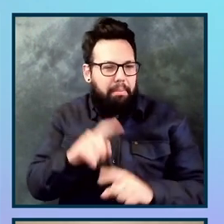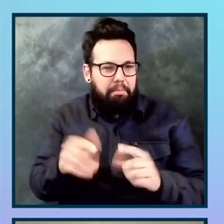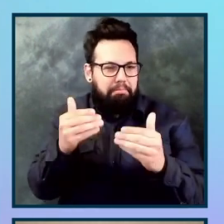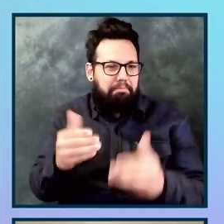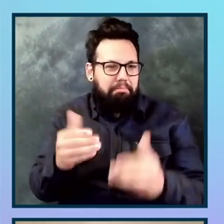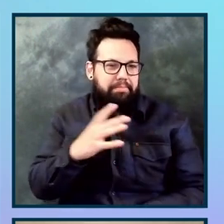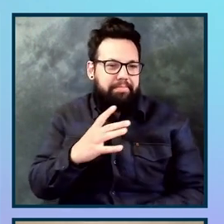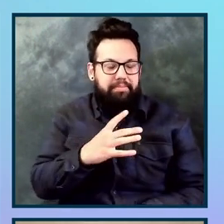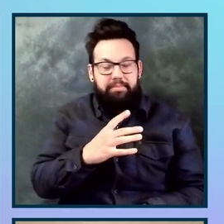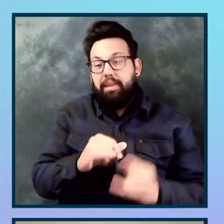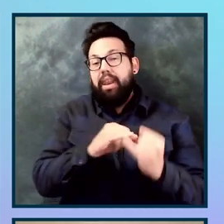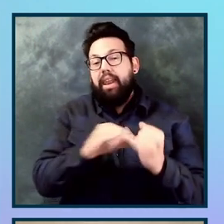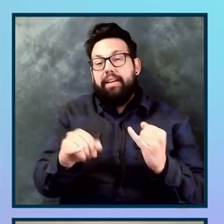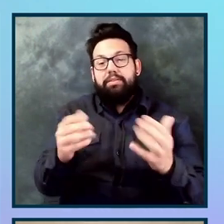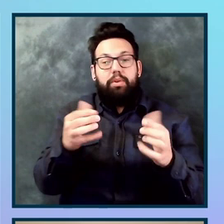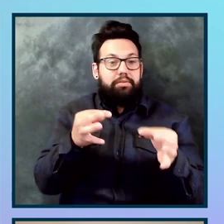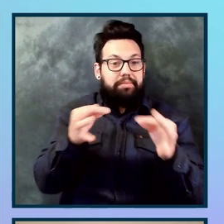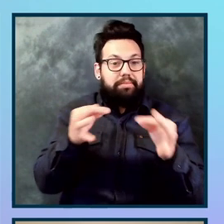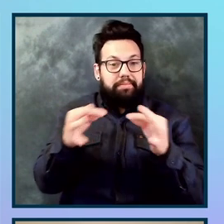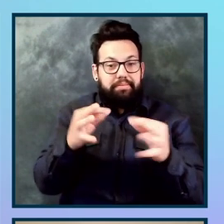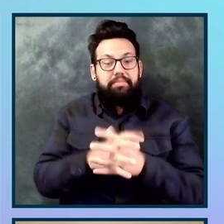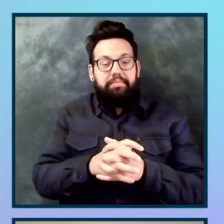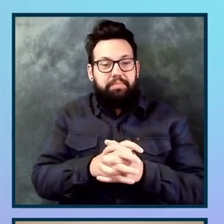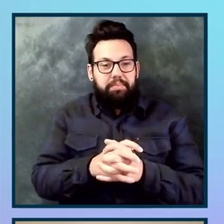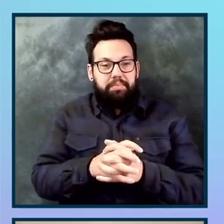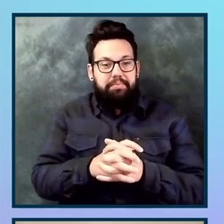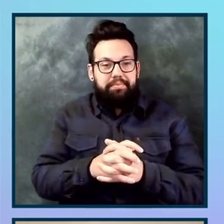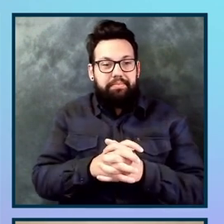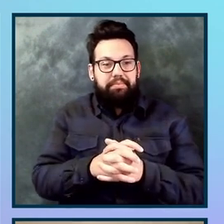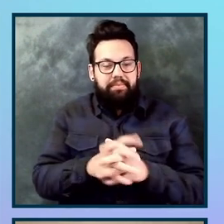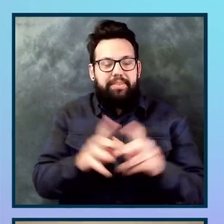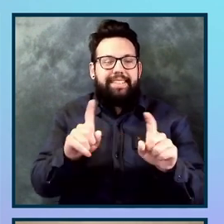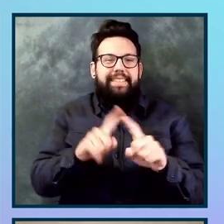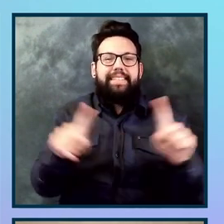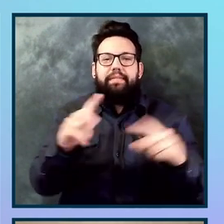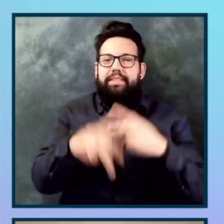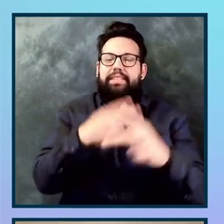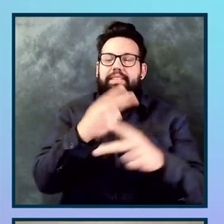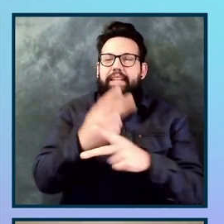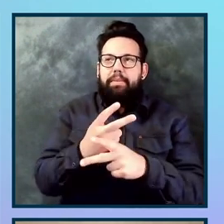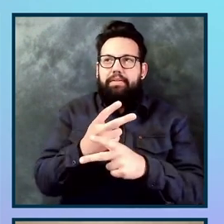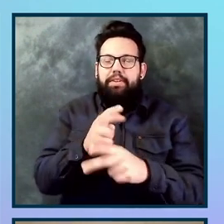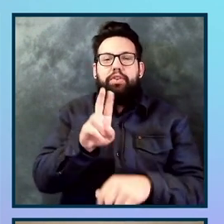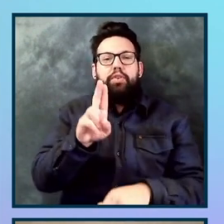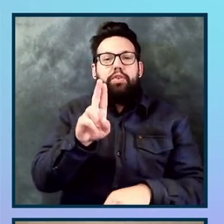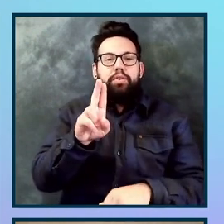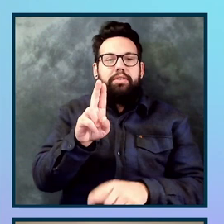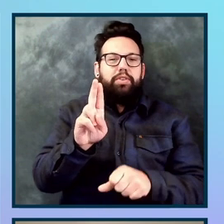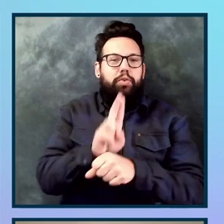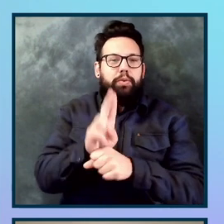is something really cool, a different kind of, um, use case of the linter, which is the ax linter server.